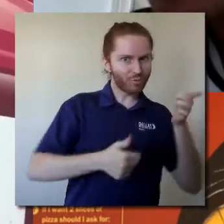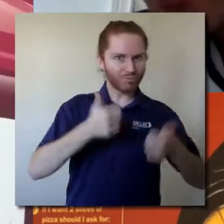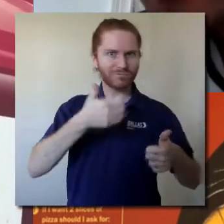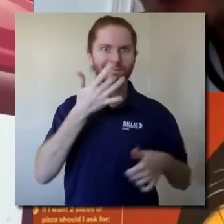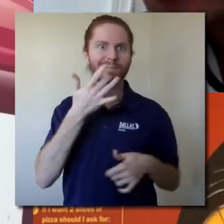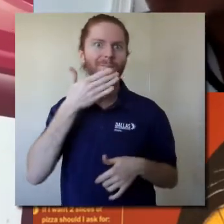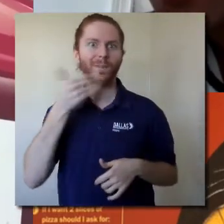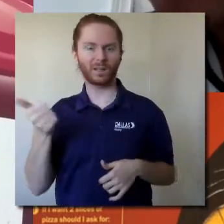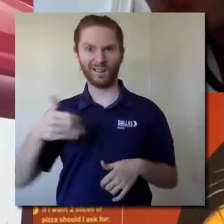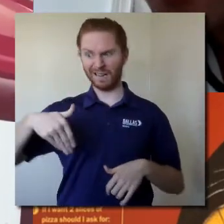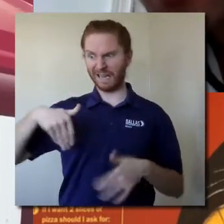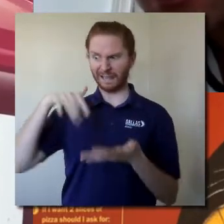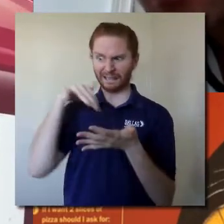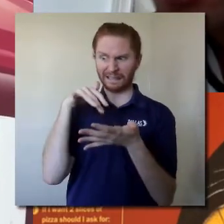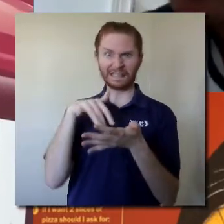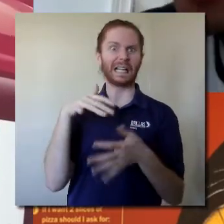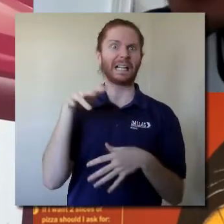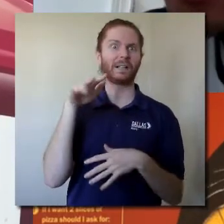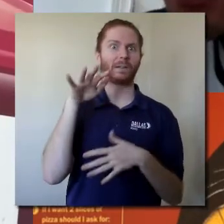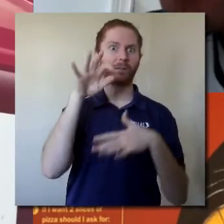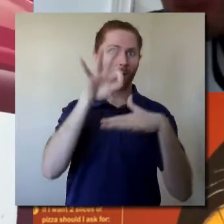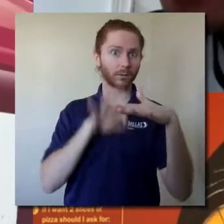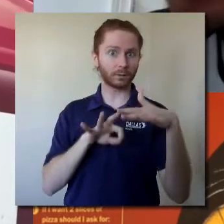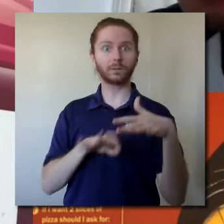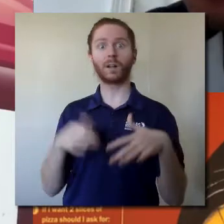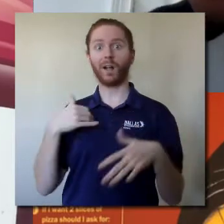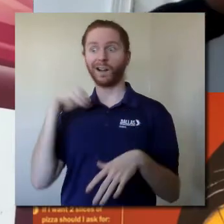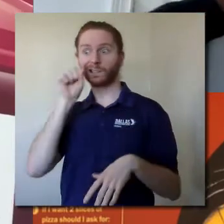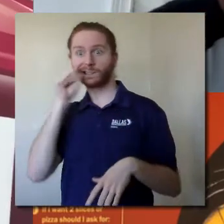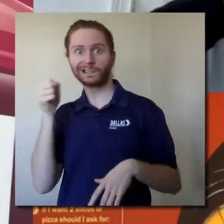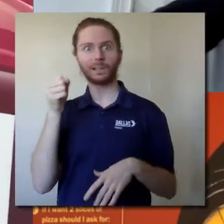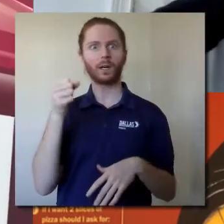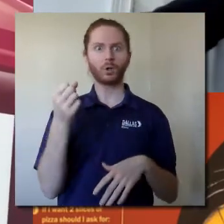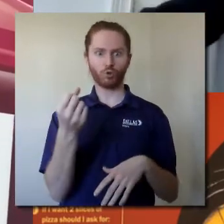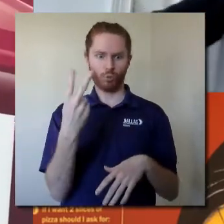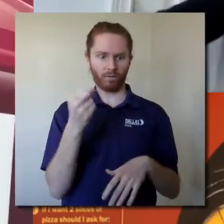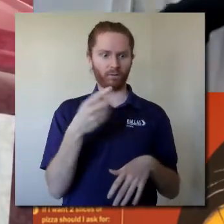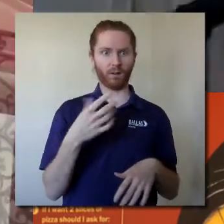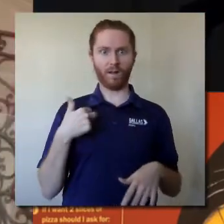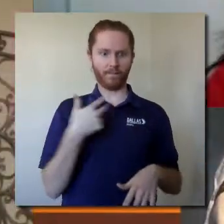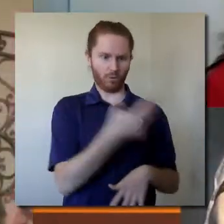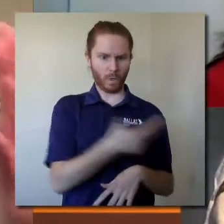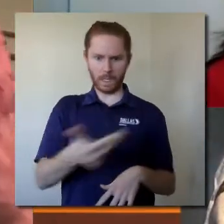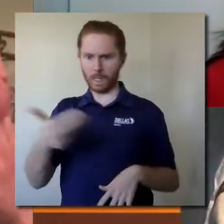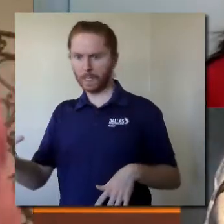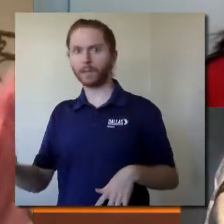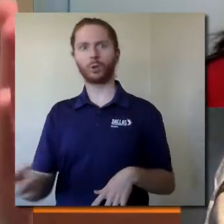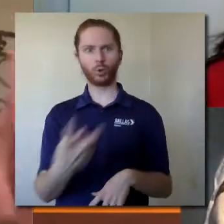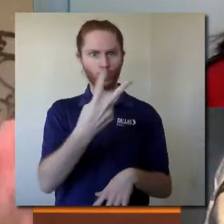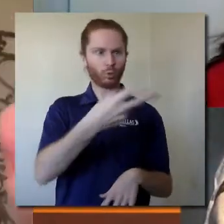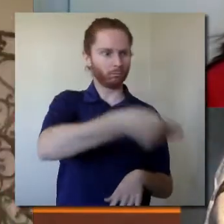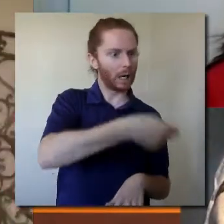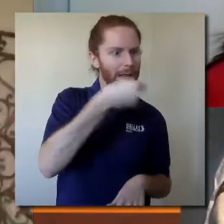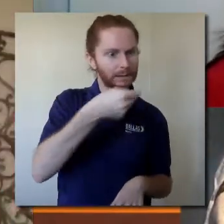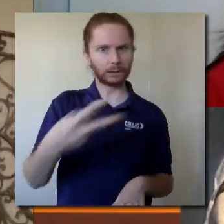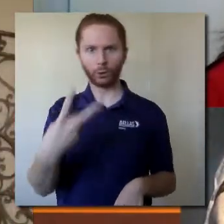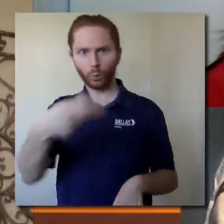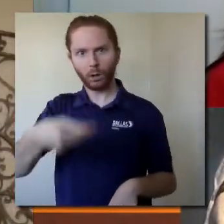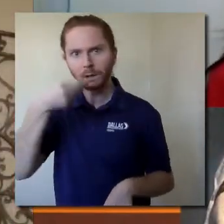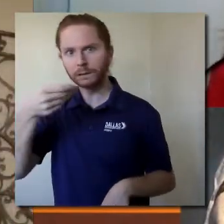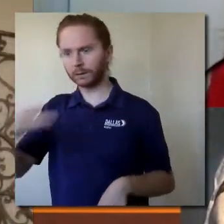So I take 12 carrot sticks, three at a time, and eat them two at a time. Math is just a total problem.